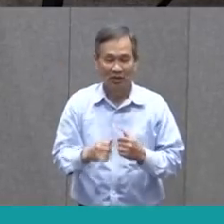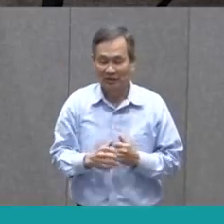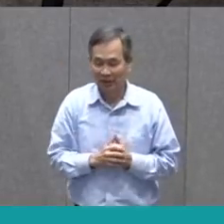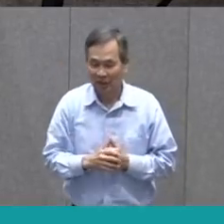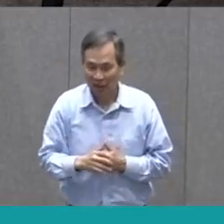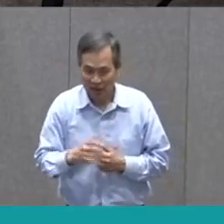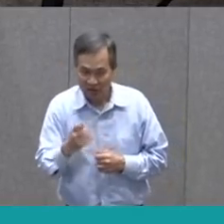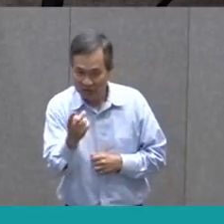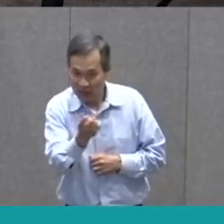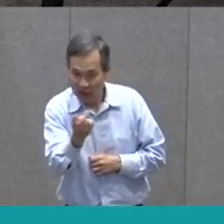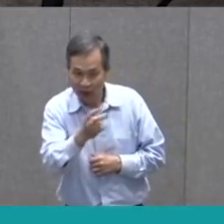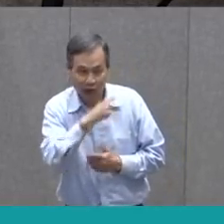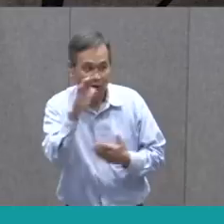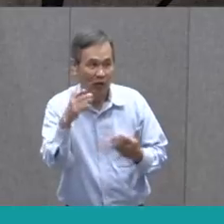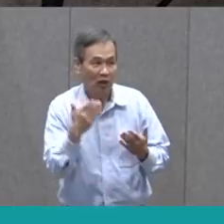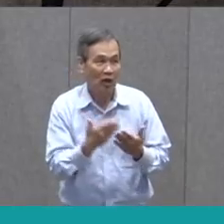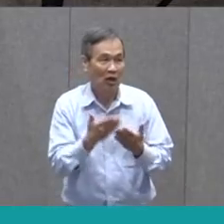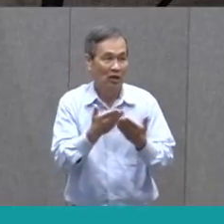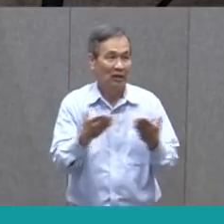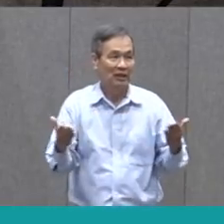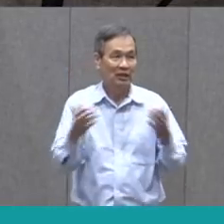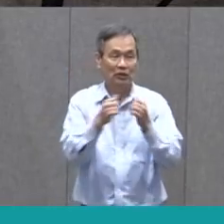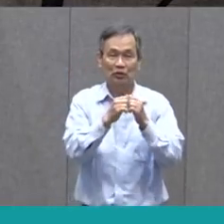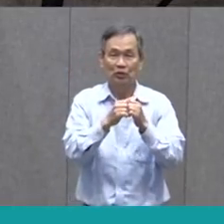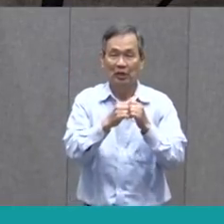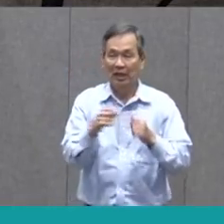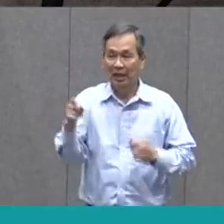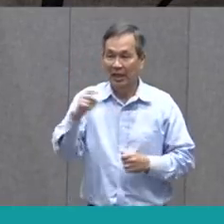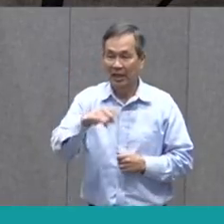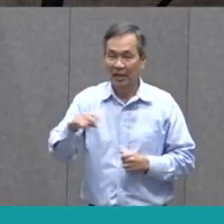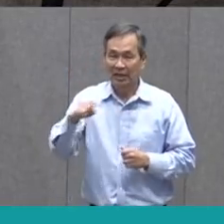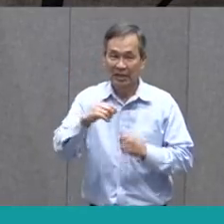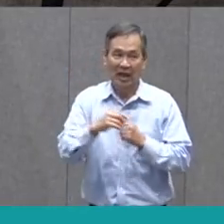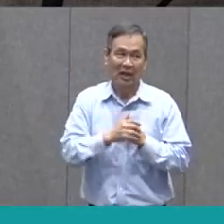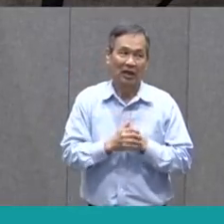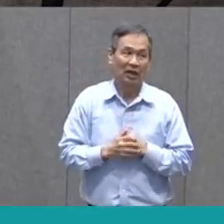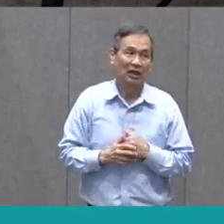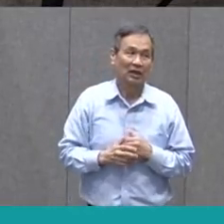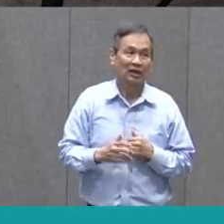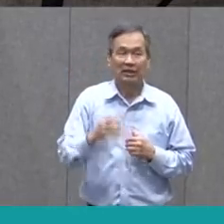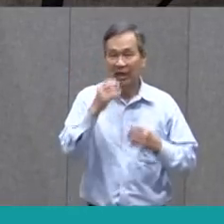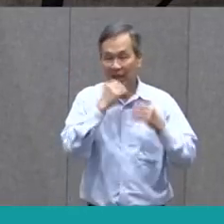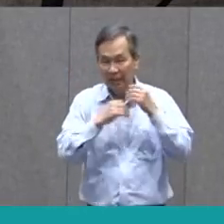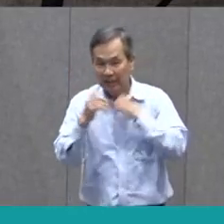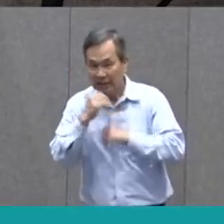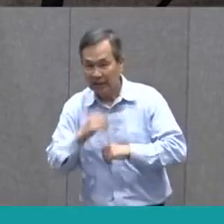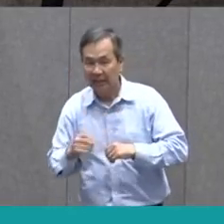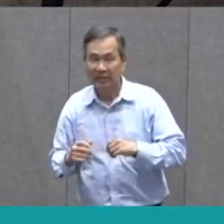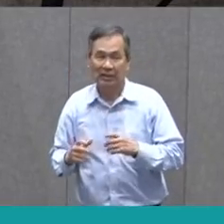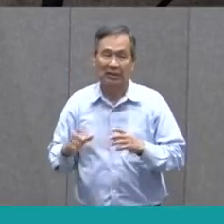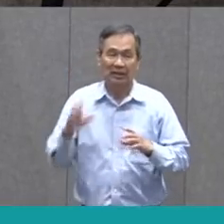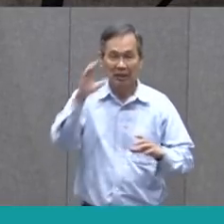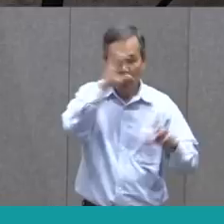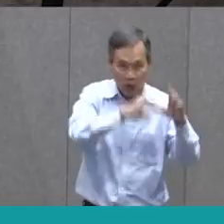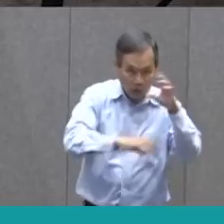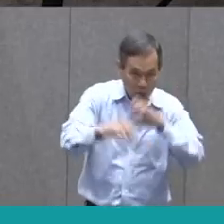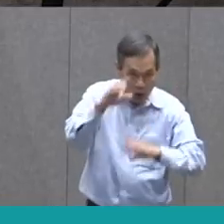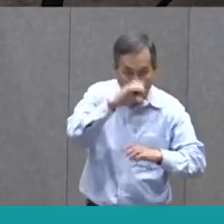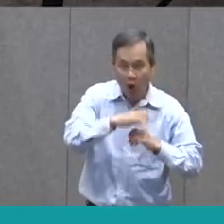all kinds of things together. They race, they eat, they explore,